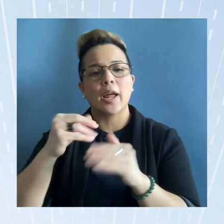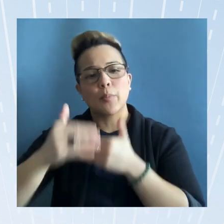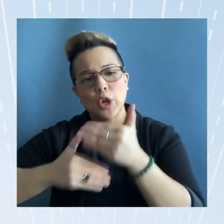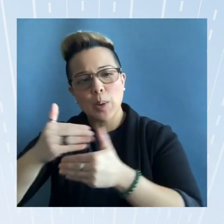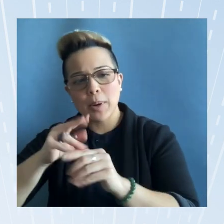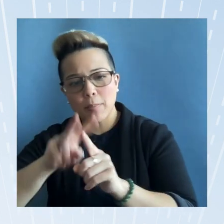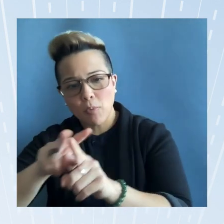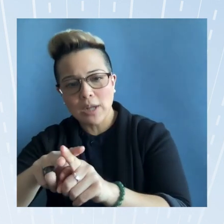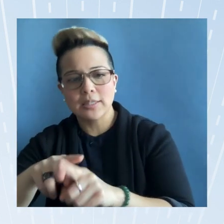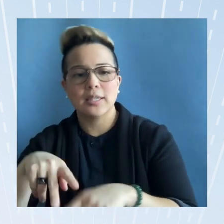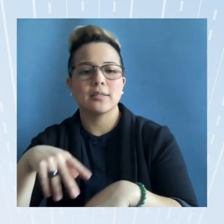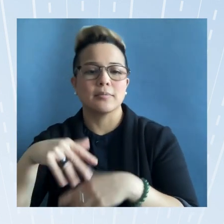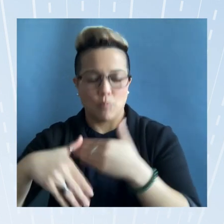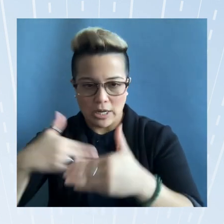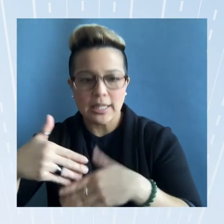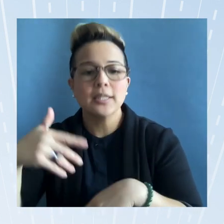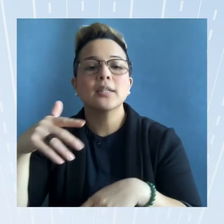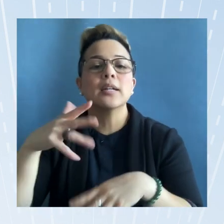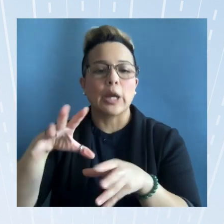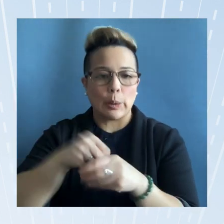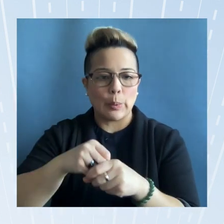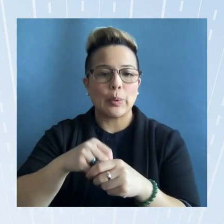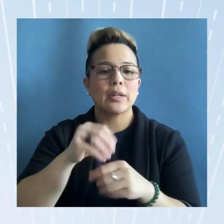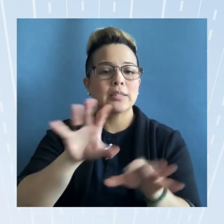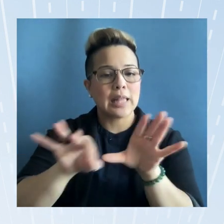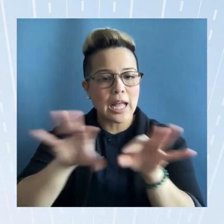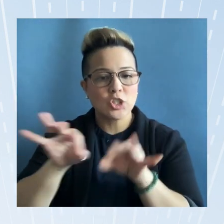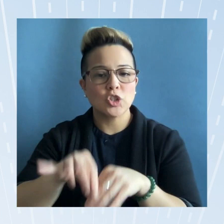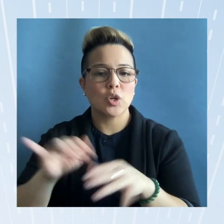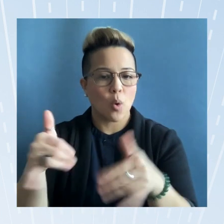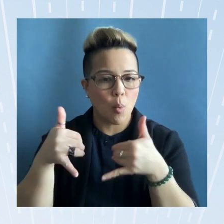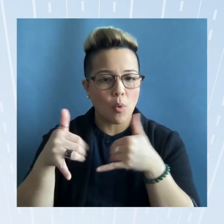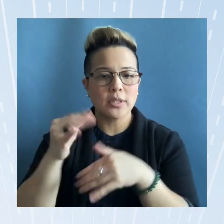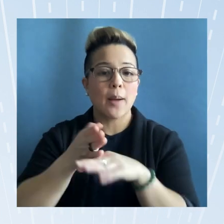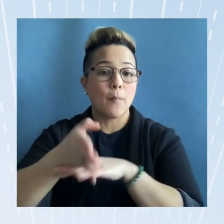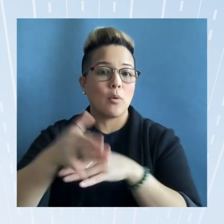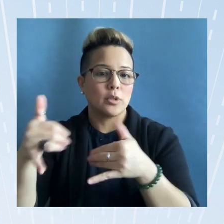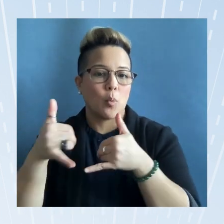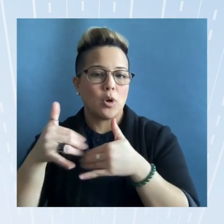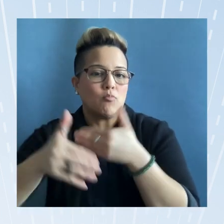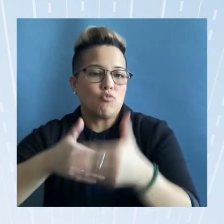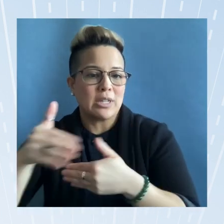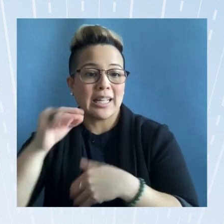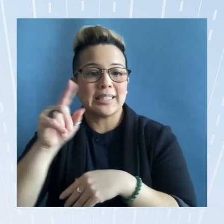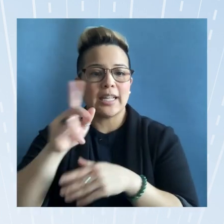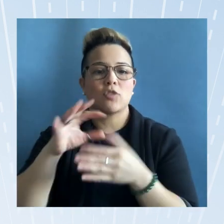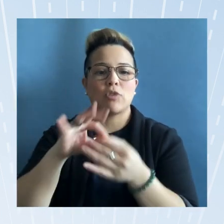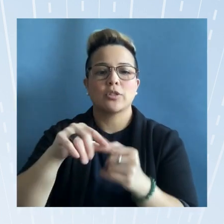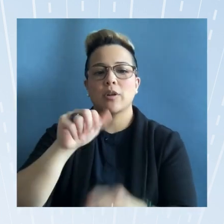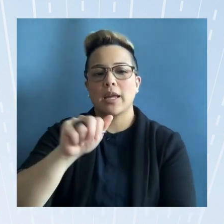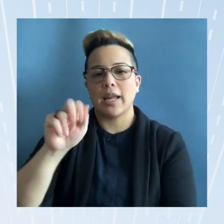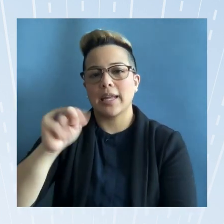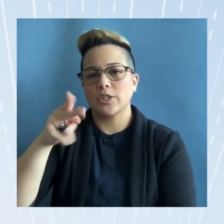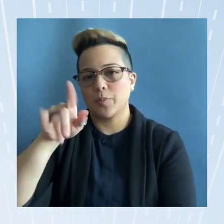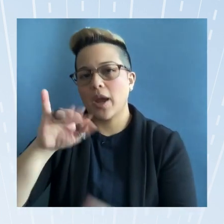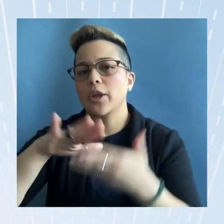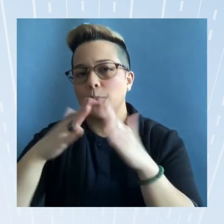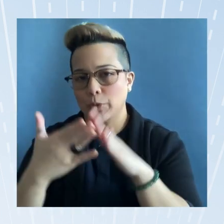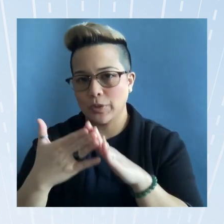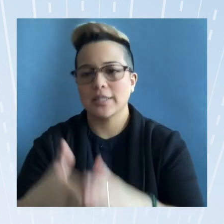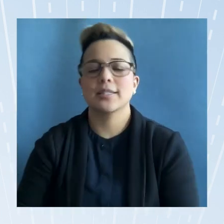selections awards and post awards process as well as data related to the aa and nhpi communities